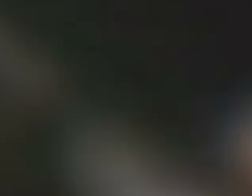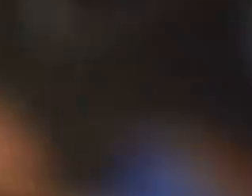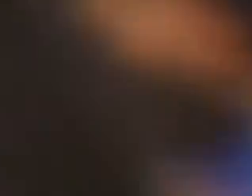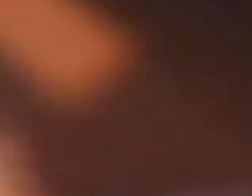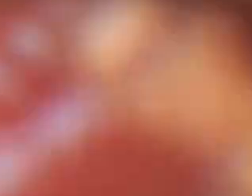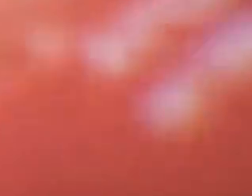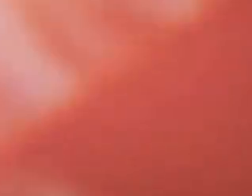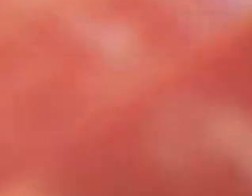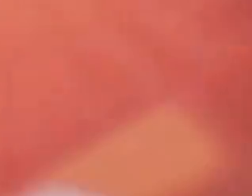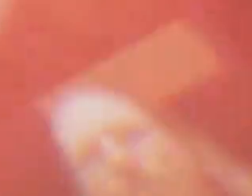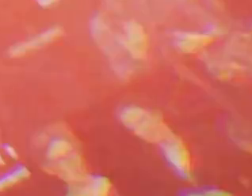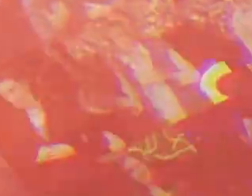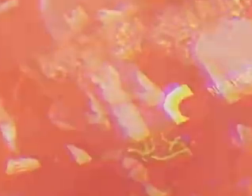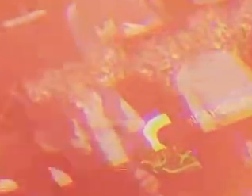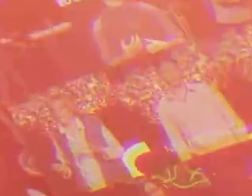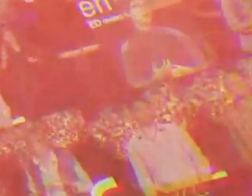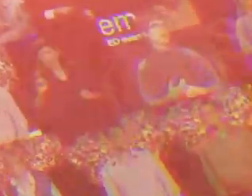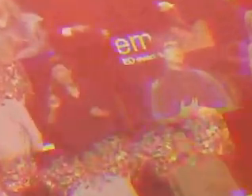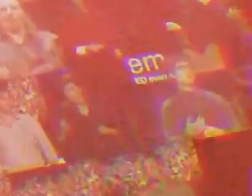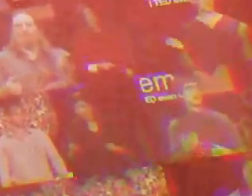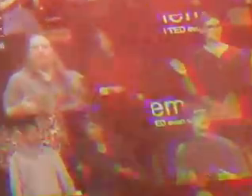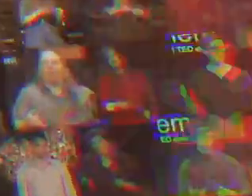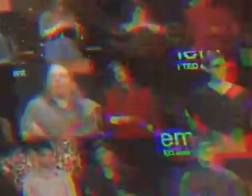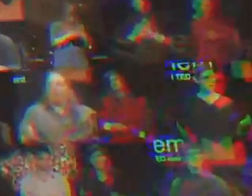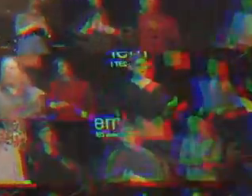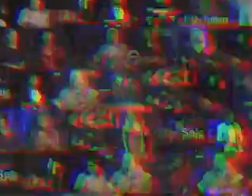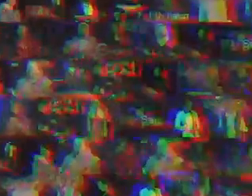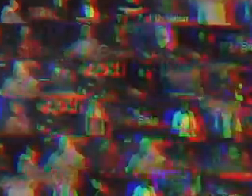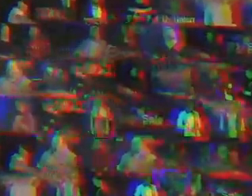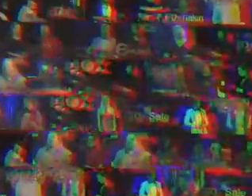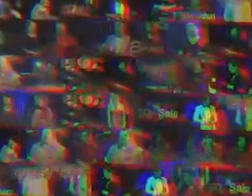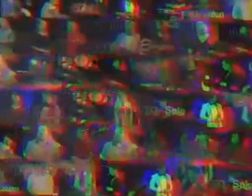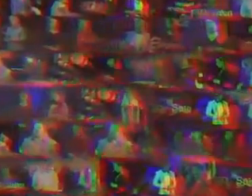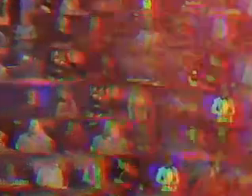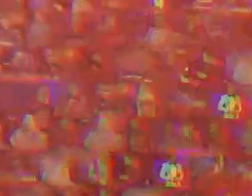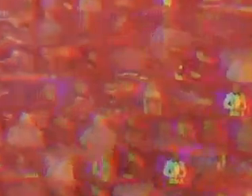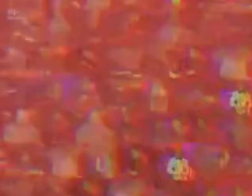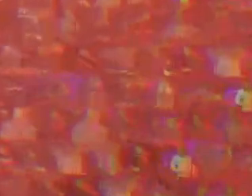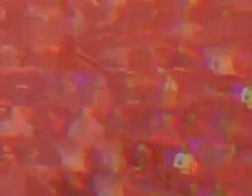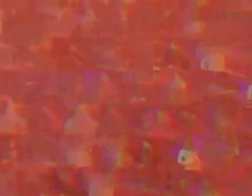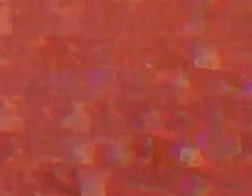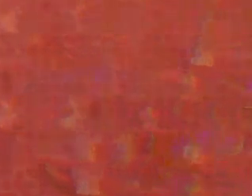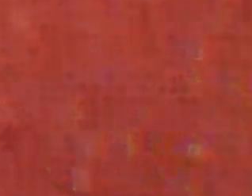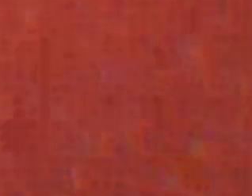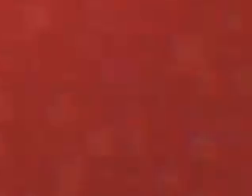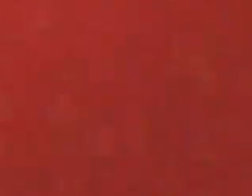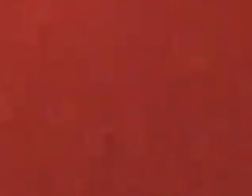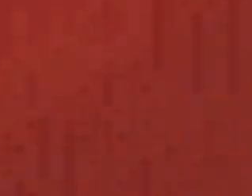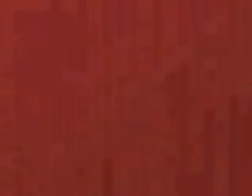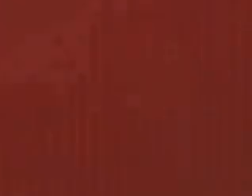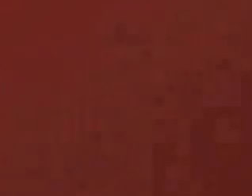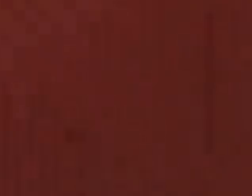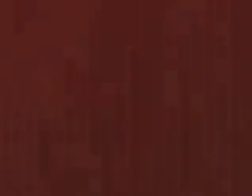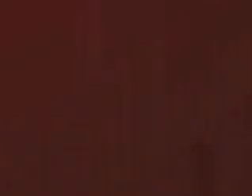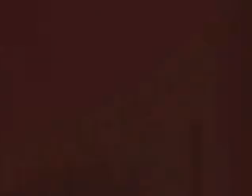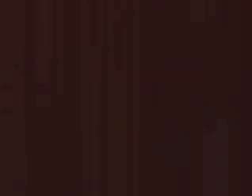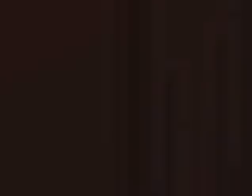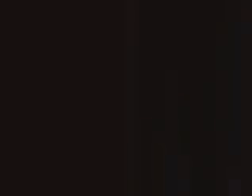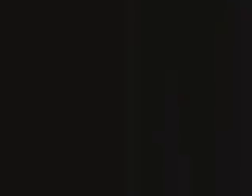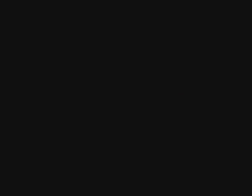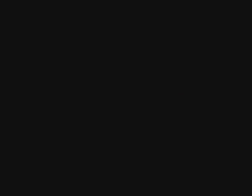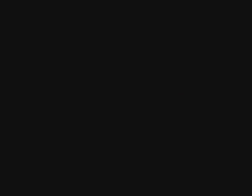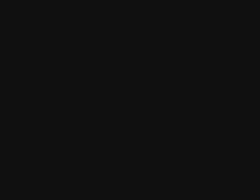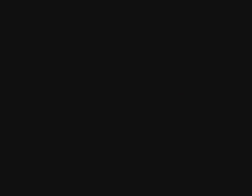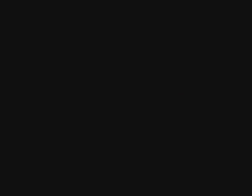My healthy habits, we're now is the only emotion that requires an interpretation. Wherever we go, we go